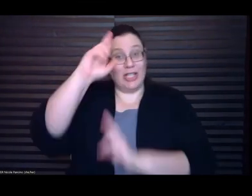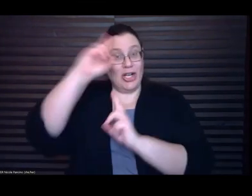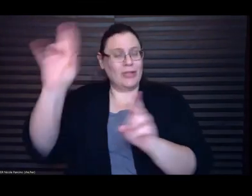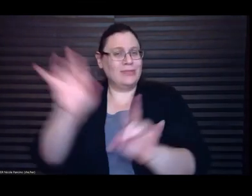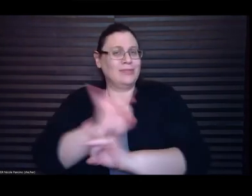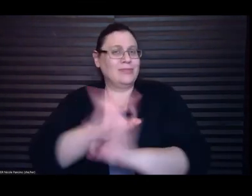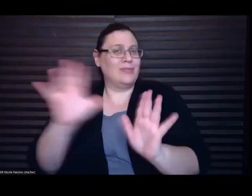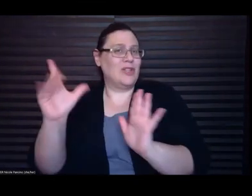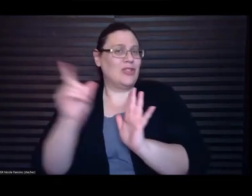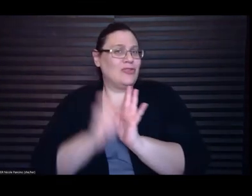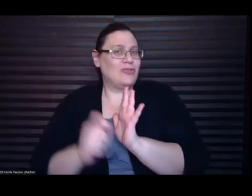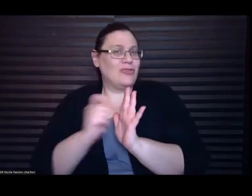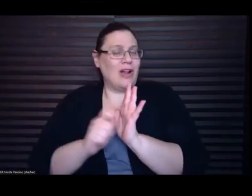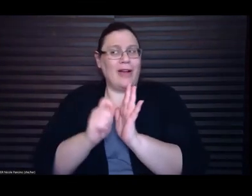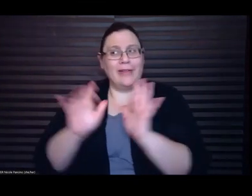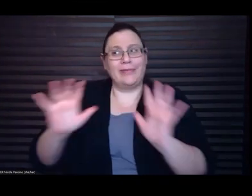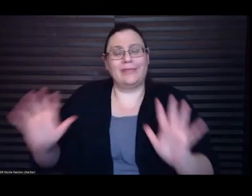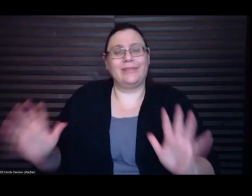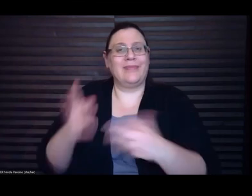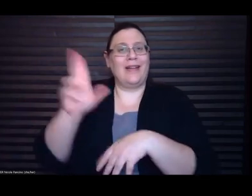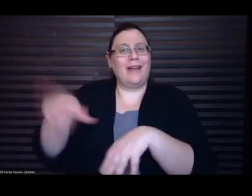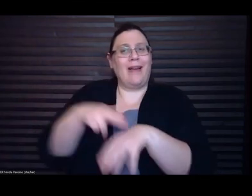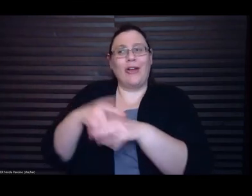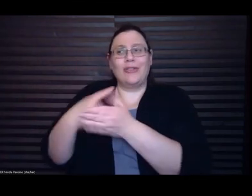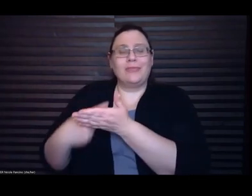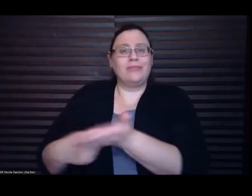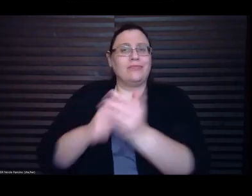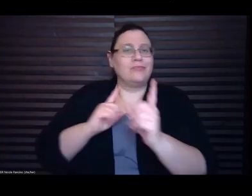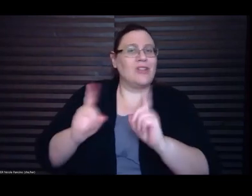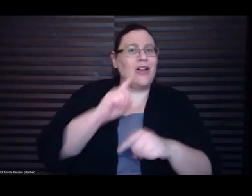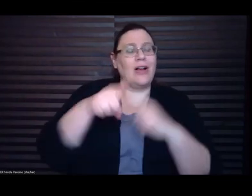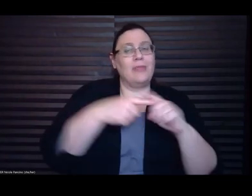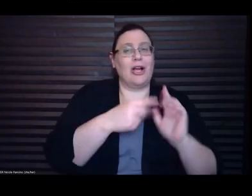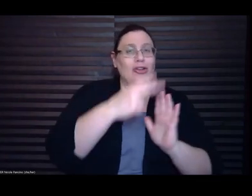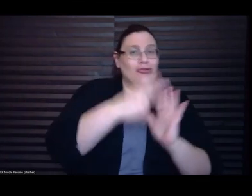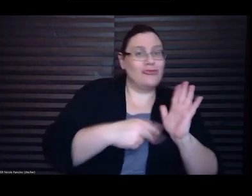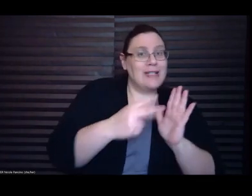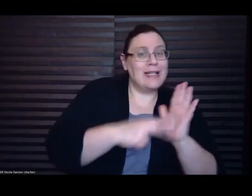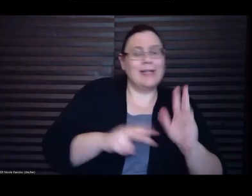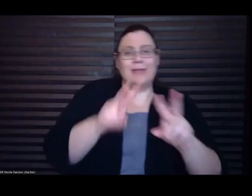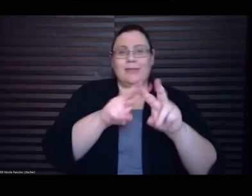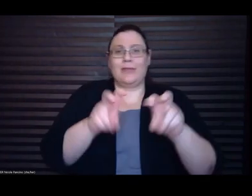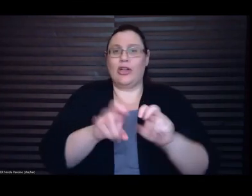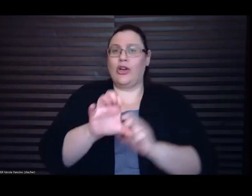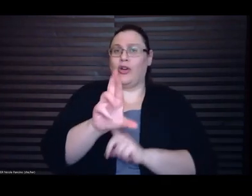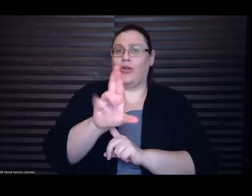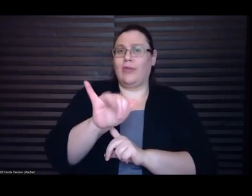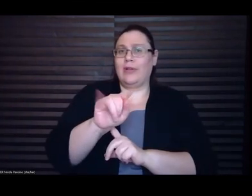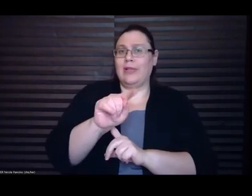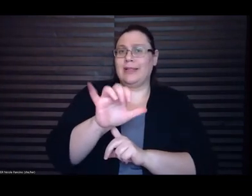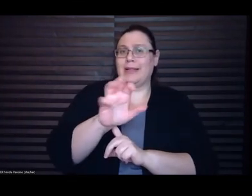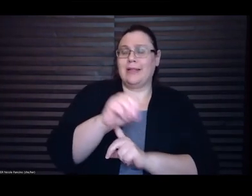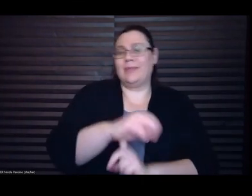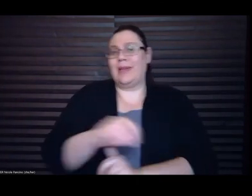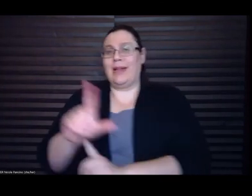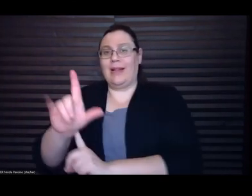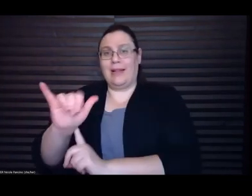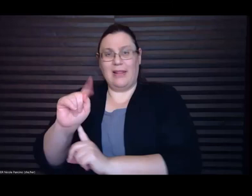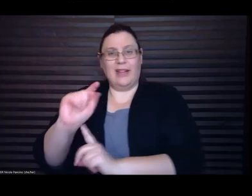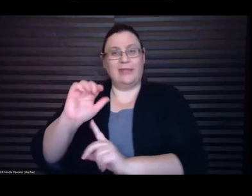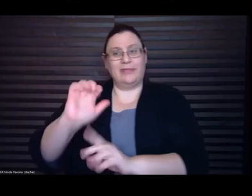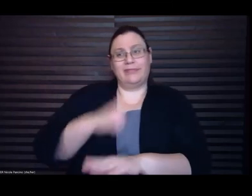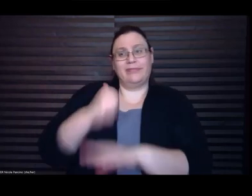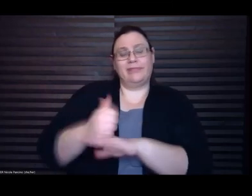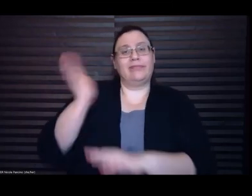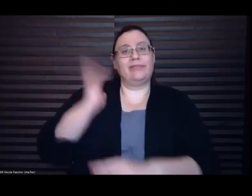reading, criticism, and literature. It was founded in 1974 by a group of book critics, including John